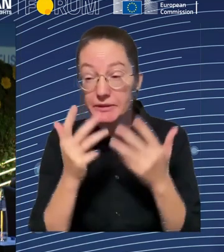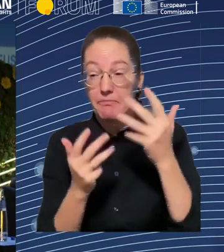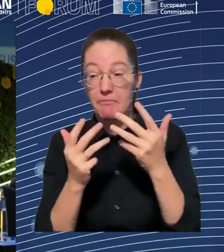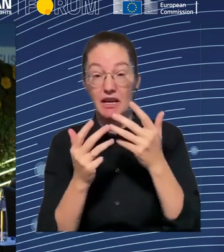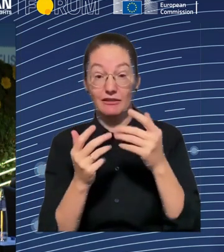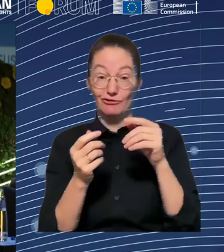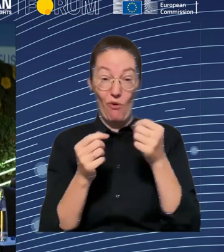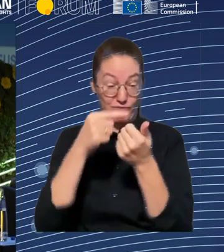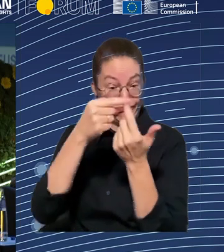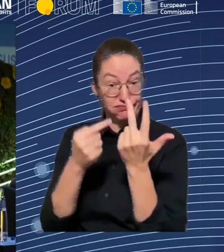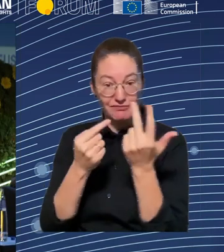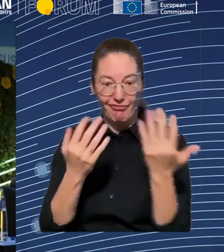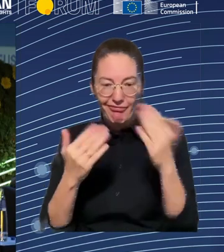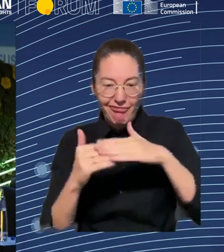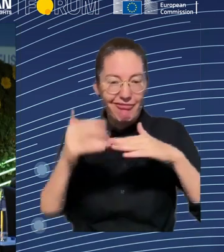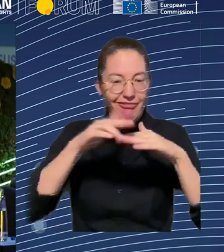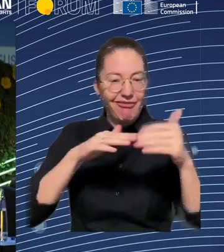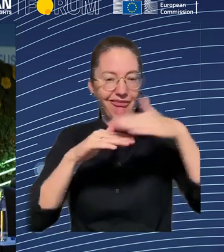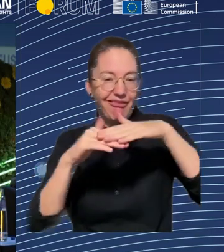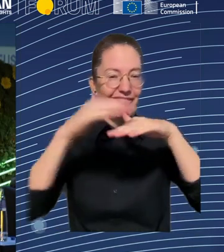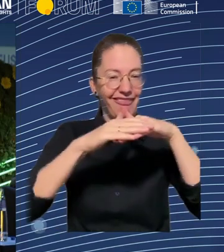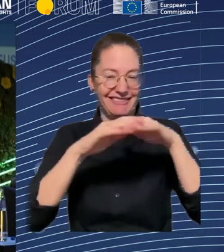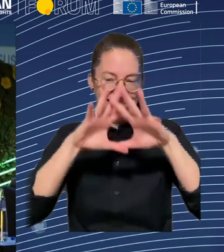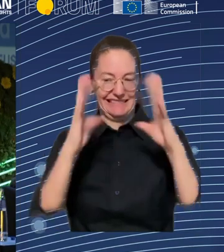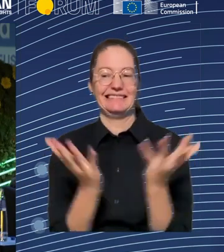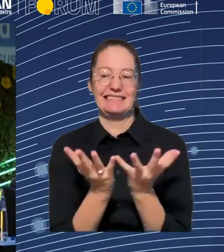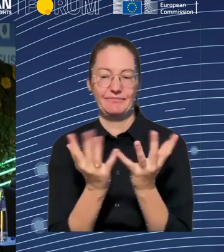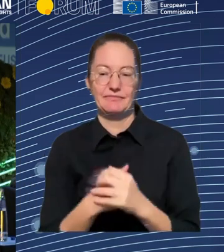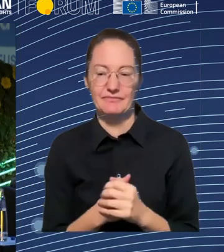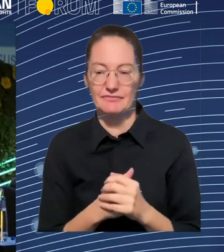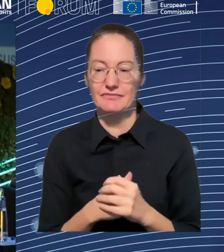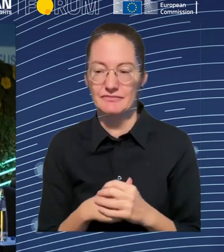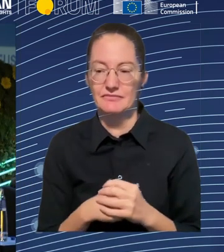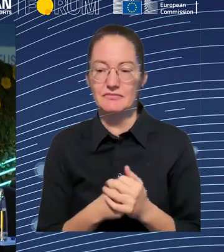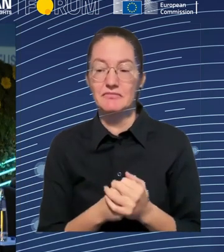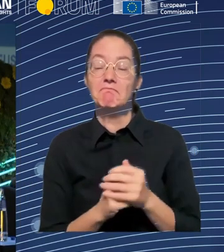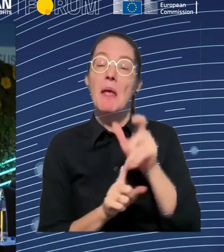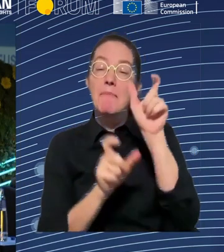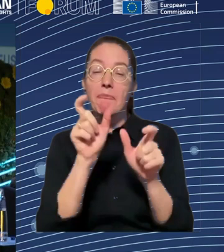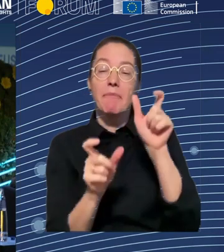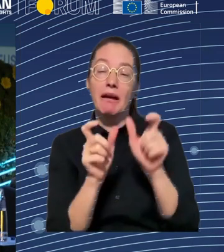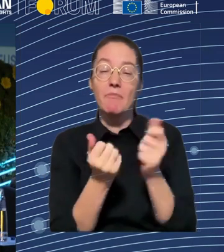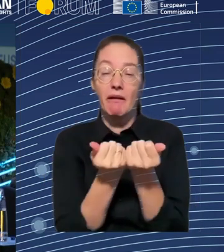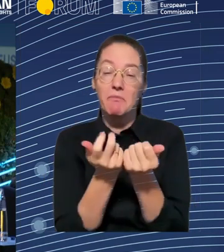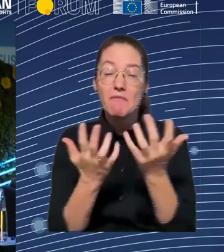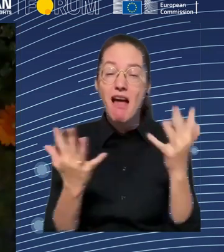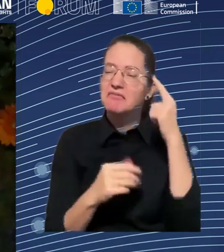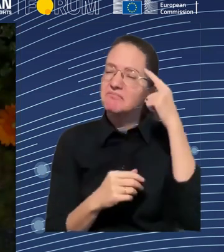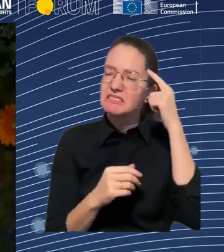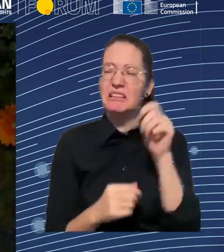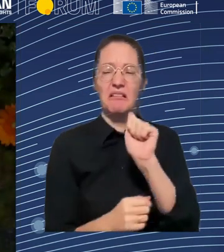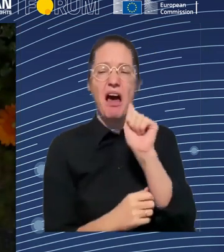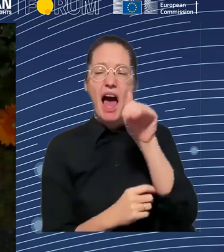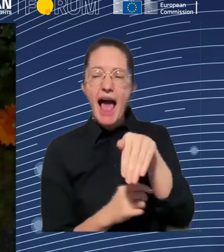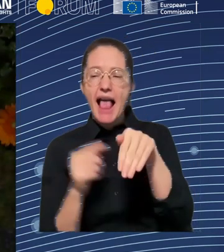in the gig economy. So, the platforms in the gig economy, they're very much in the first wave of creating algorithmic management technologies. But